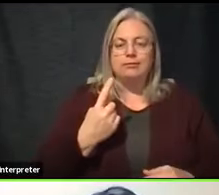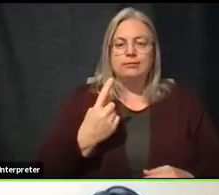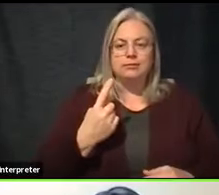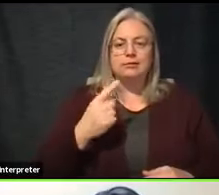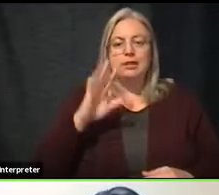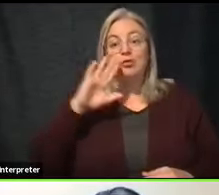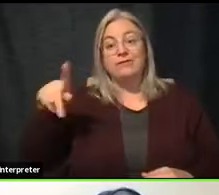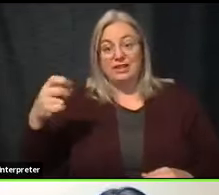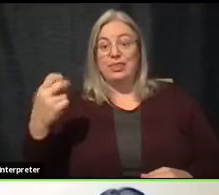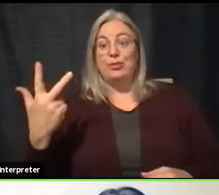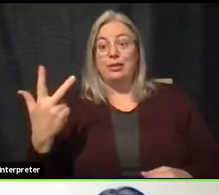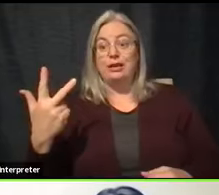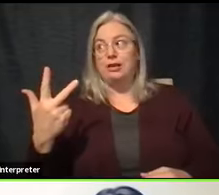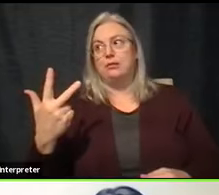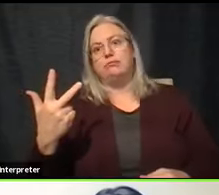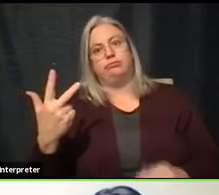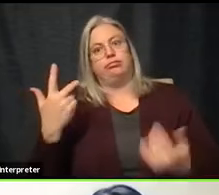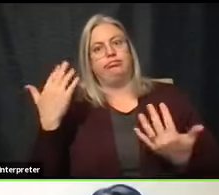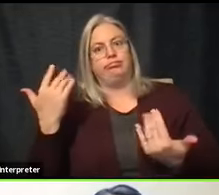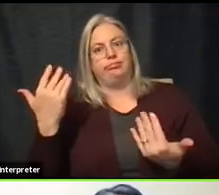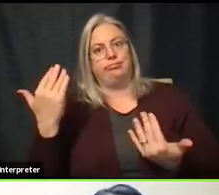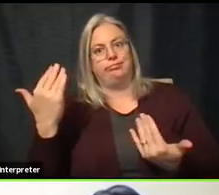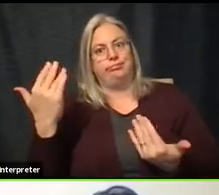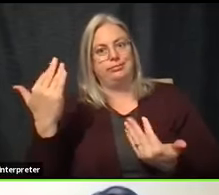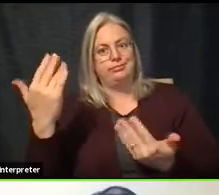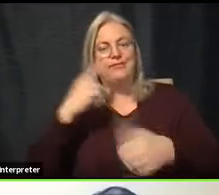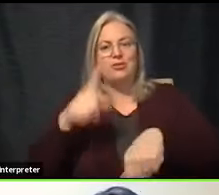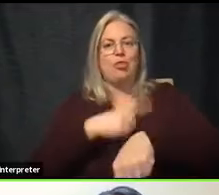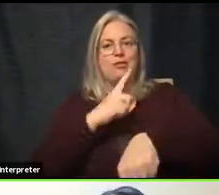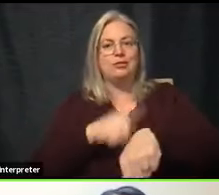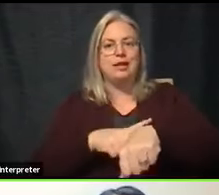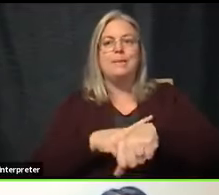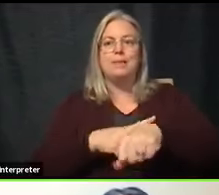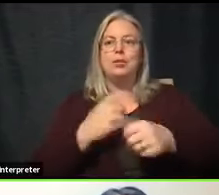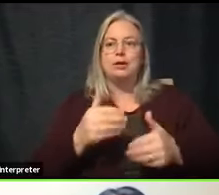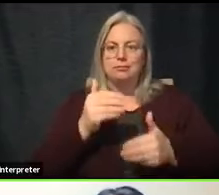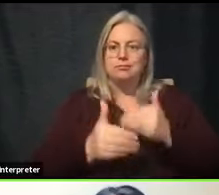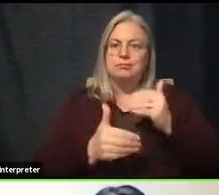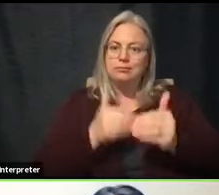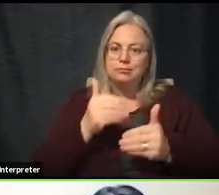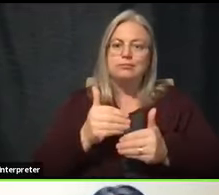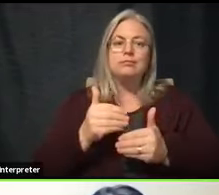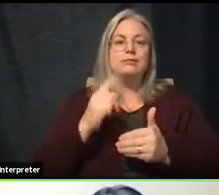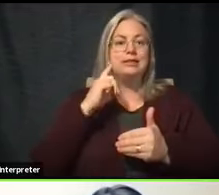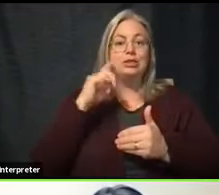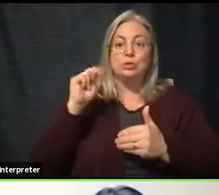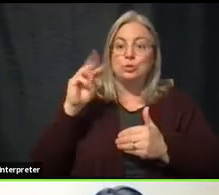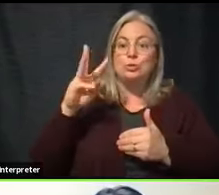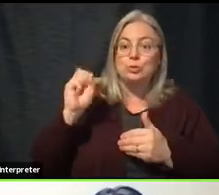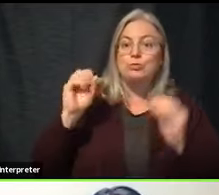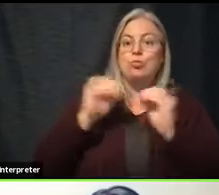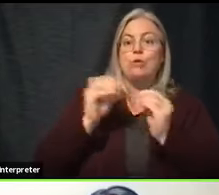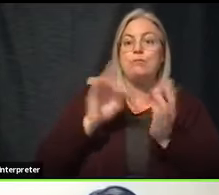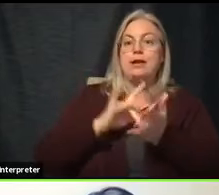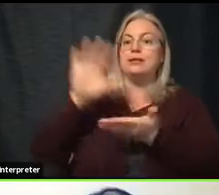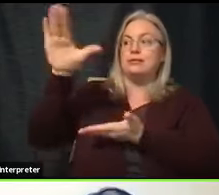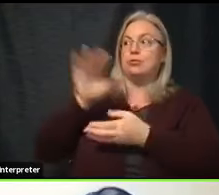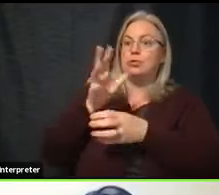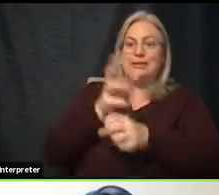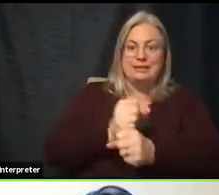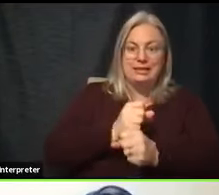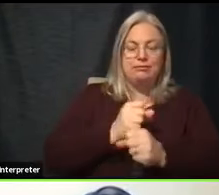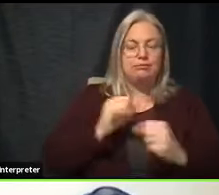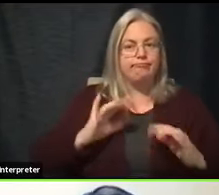phase three, it feels like a really long time for us to get there. But we are moving through the news of more vaccine coming into our community. is